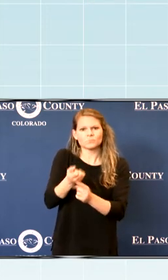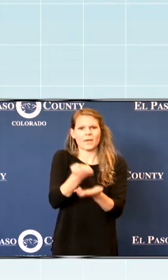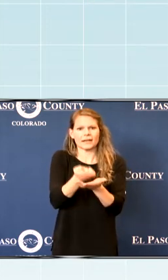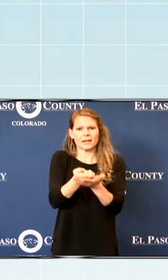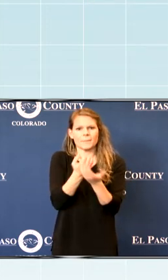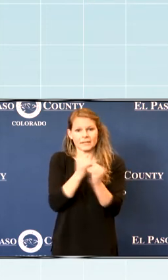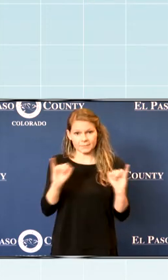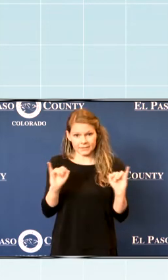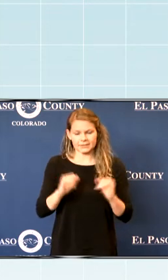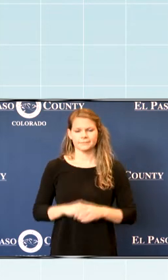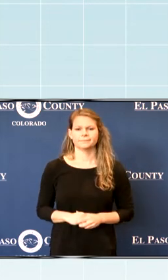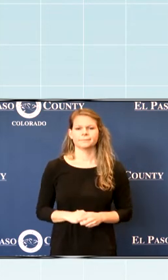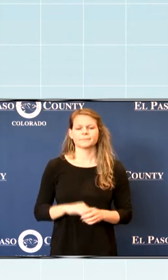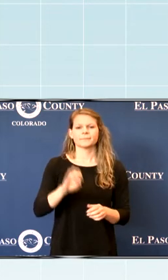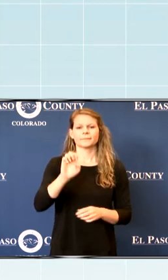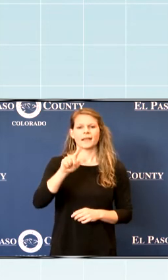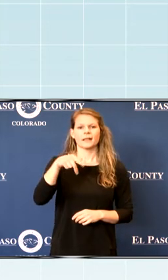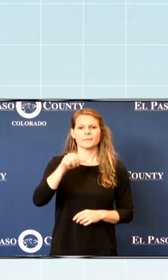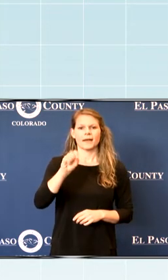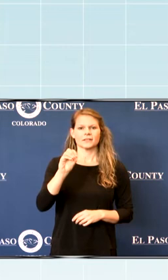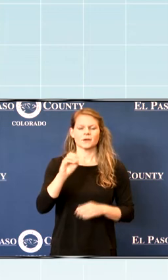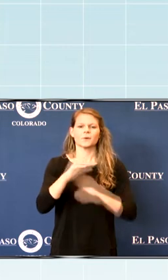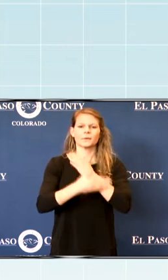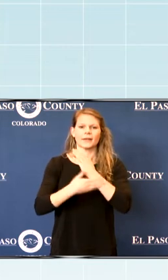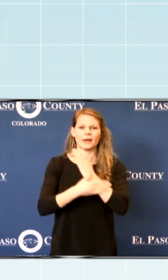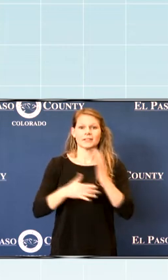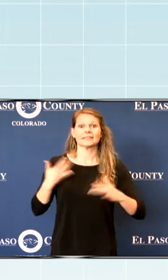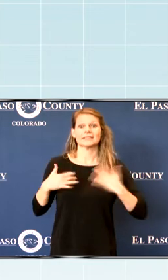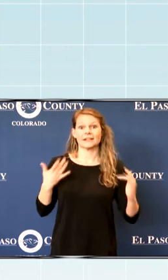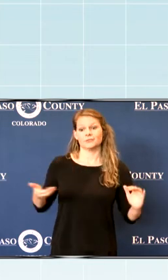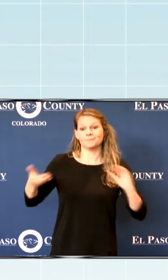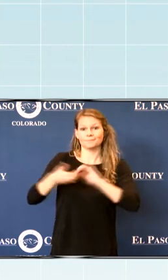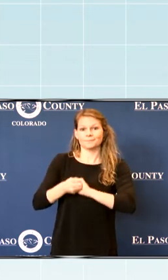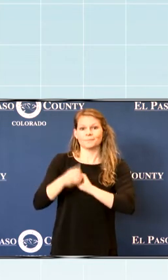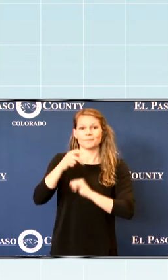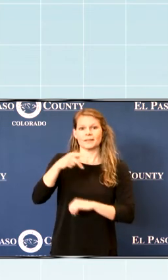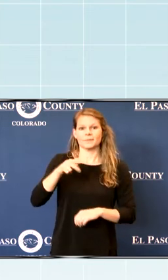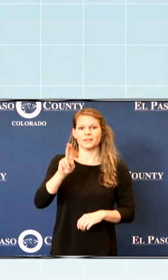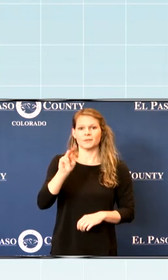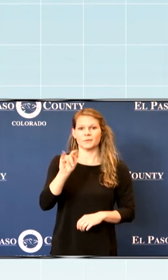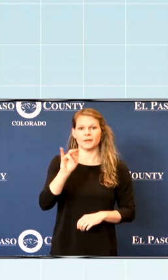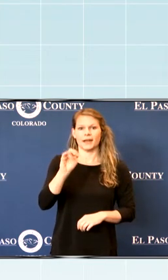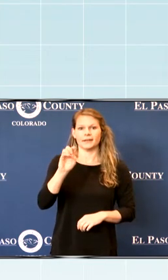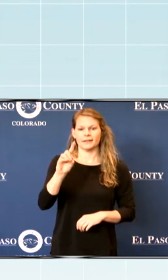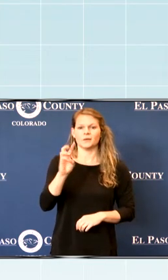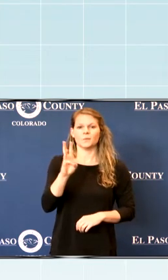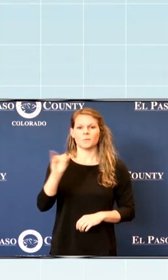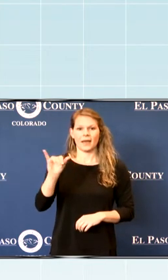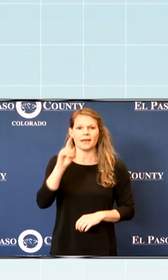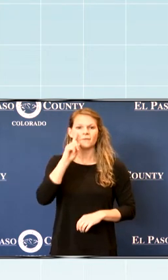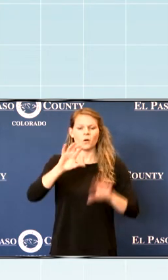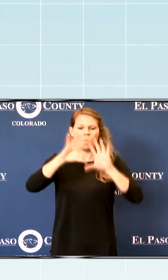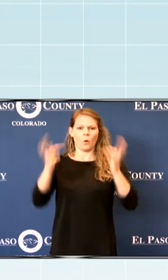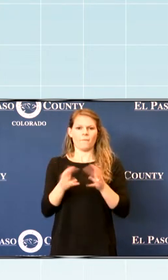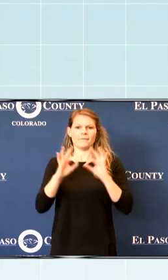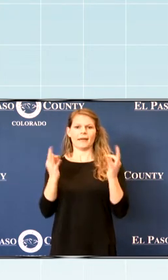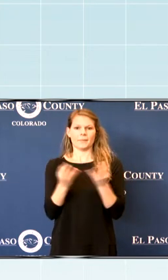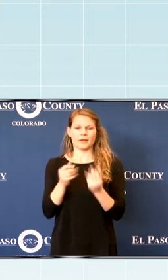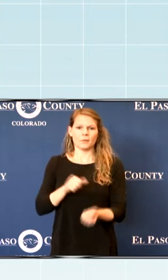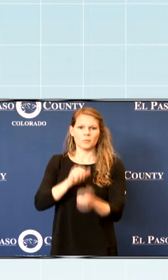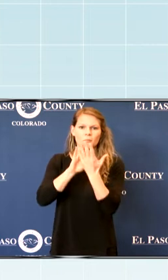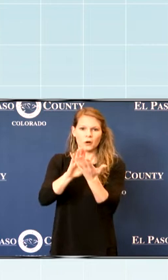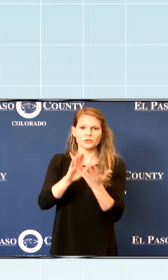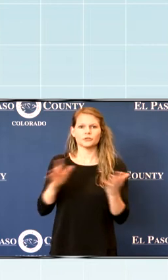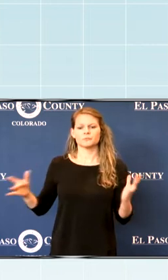El Paso County is excited to partner with the Pikes Peak United Way on this whole family approach to connecting community members